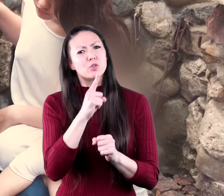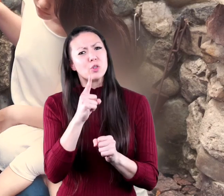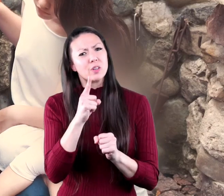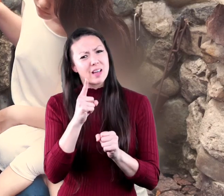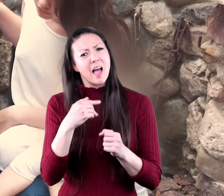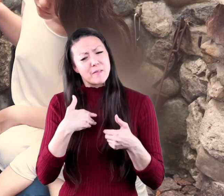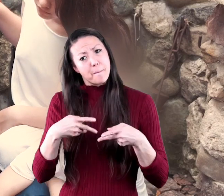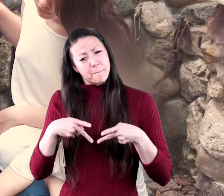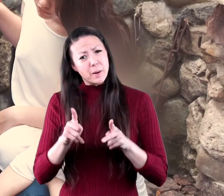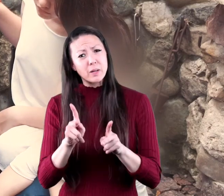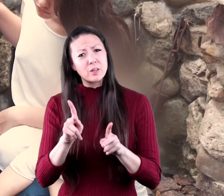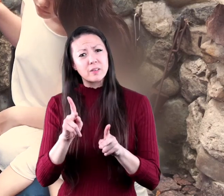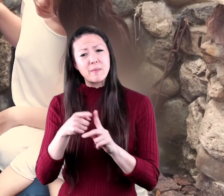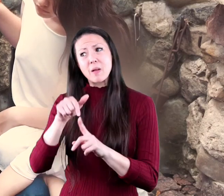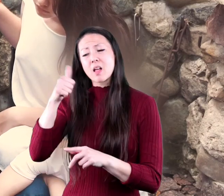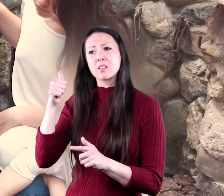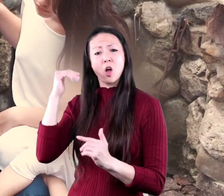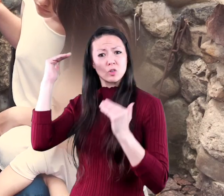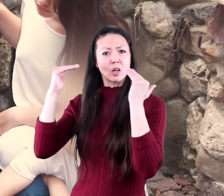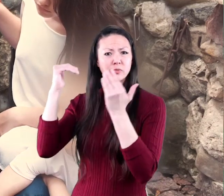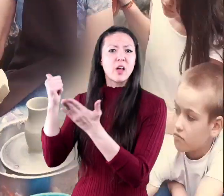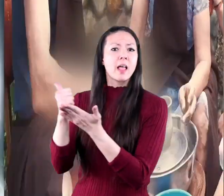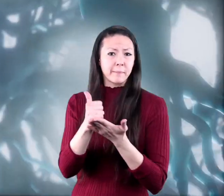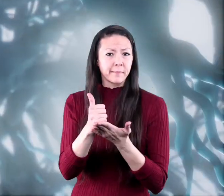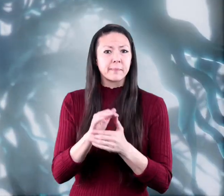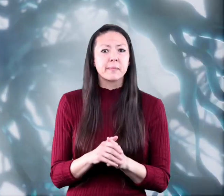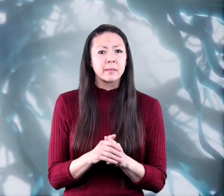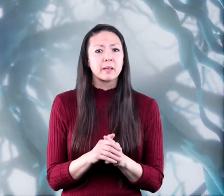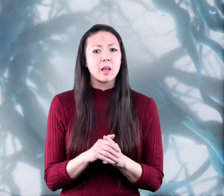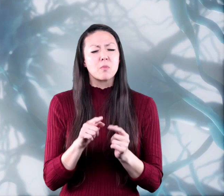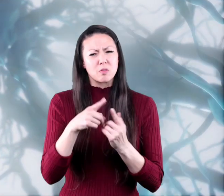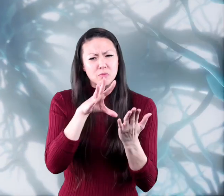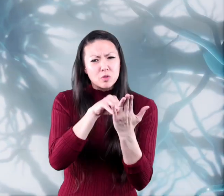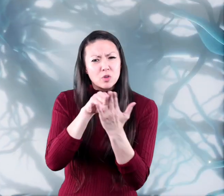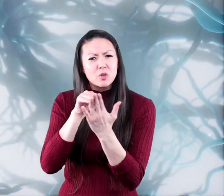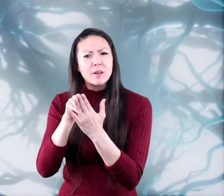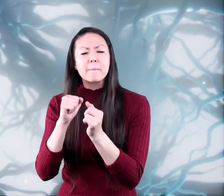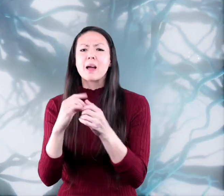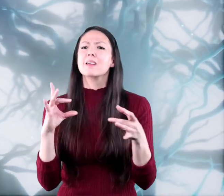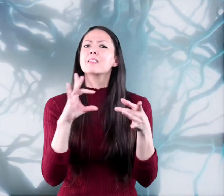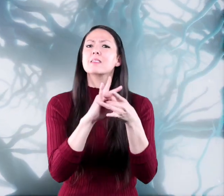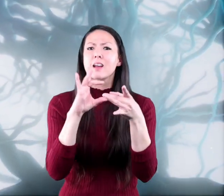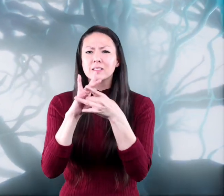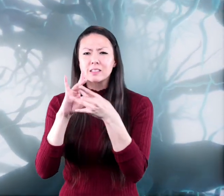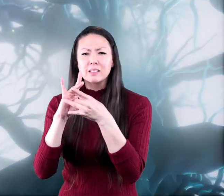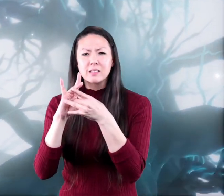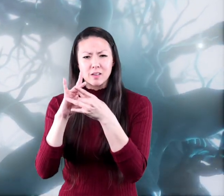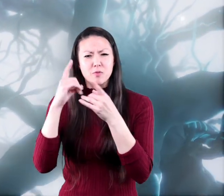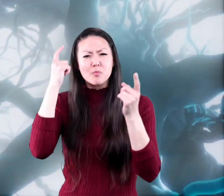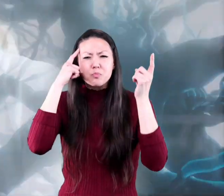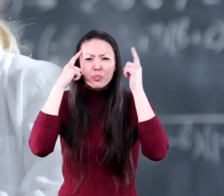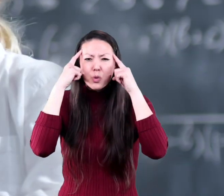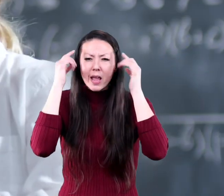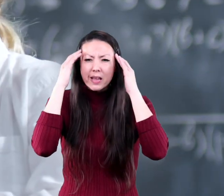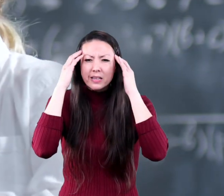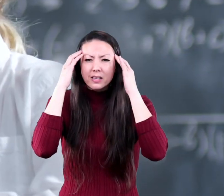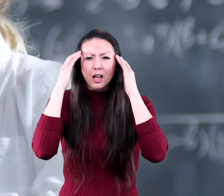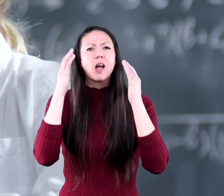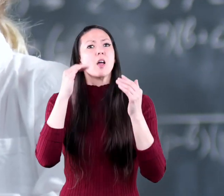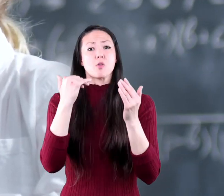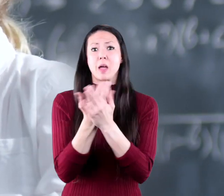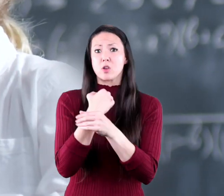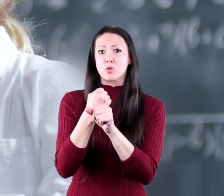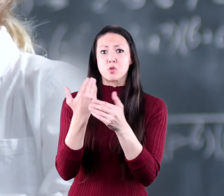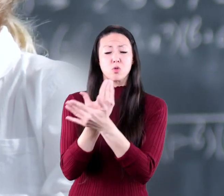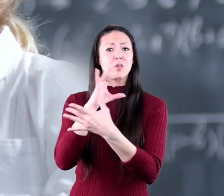permission from another adult to help when we learn new things a connection is made in our brain making new